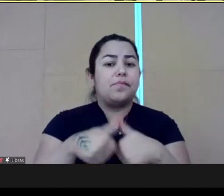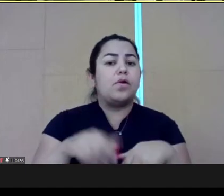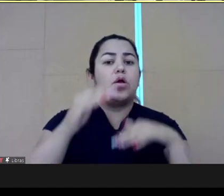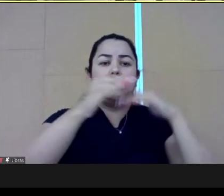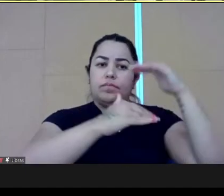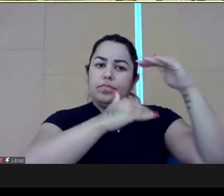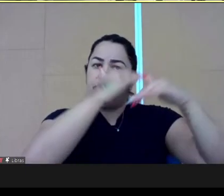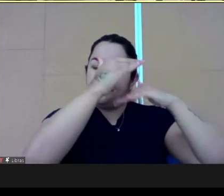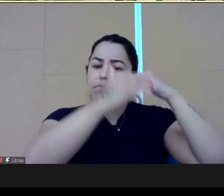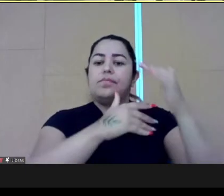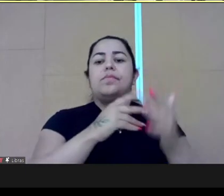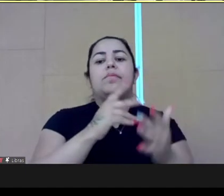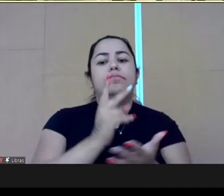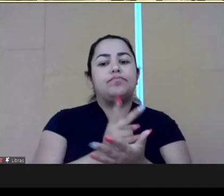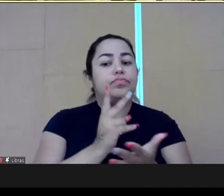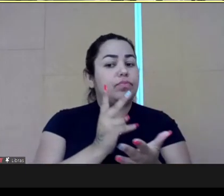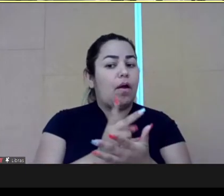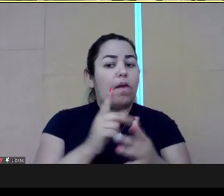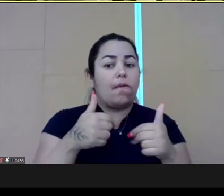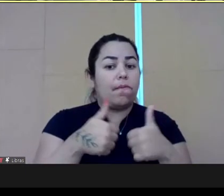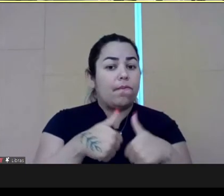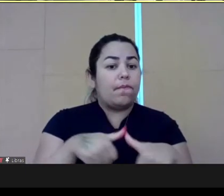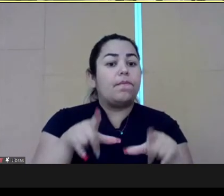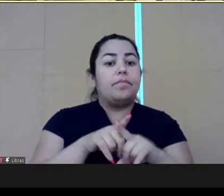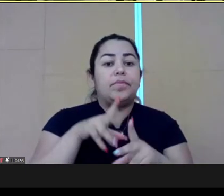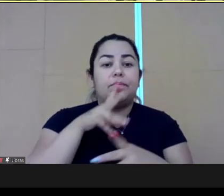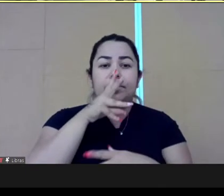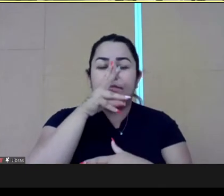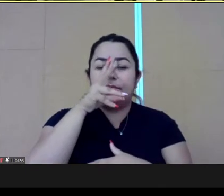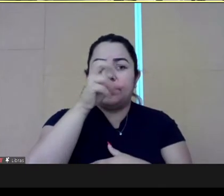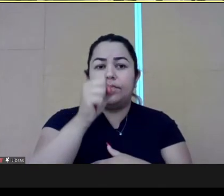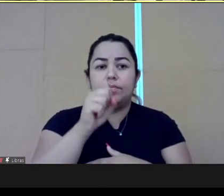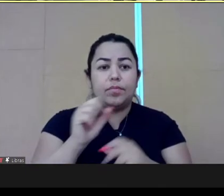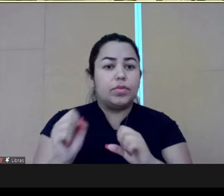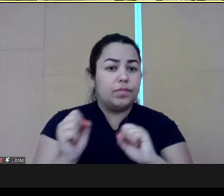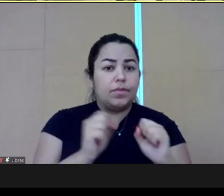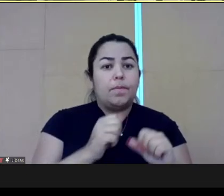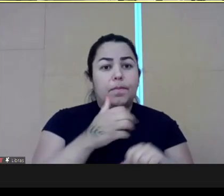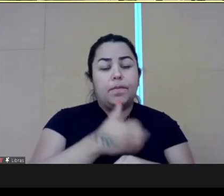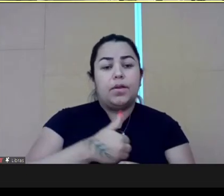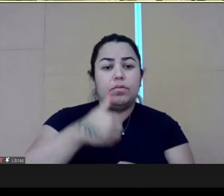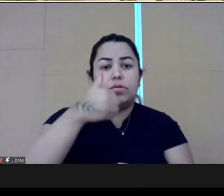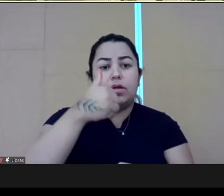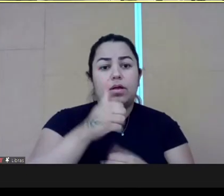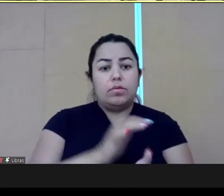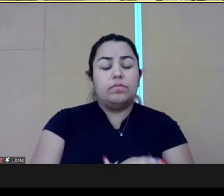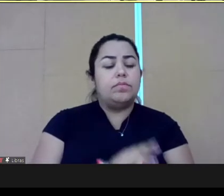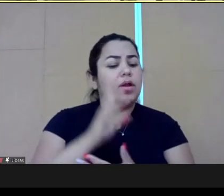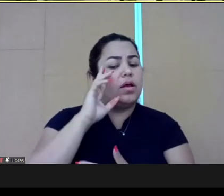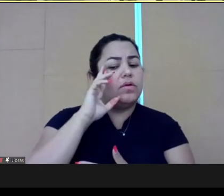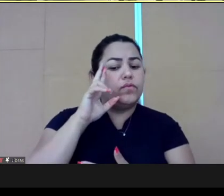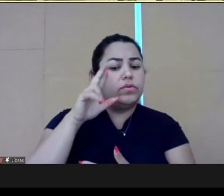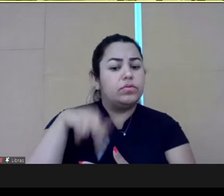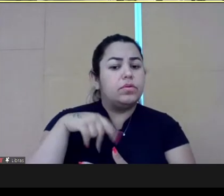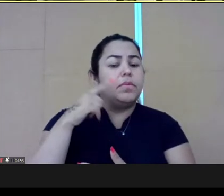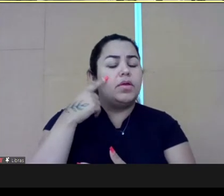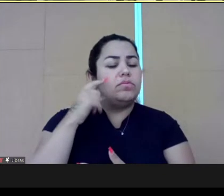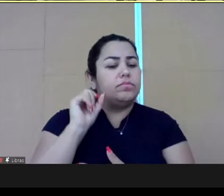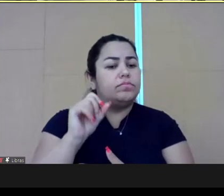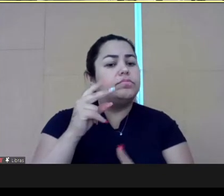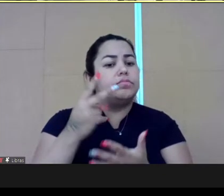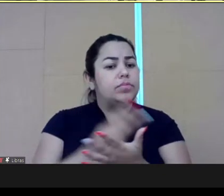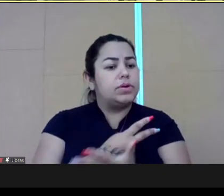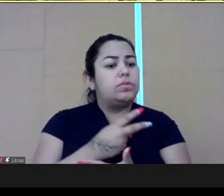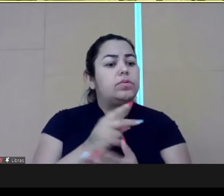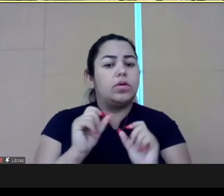are normally there and because of their development, they are eager to grow. And this can help to change. And I'm just throwing